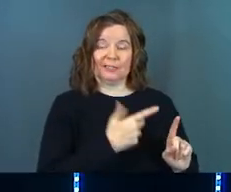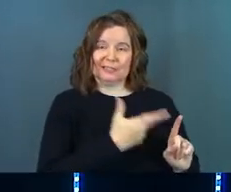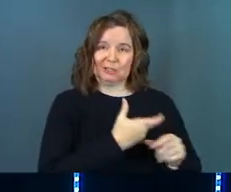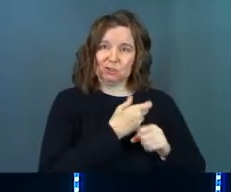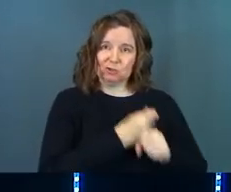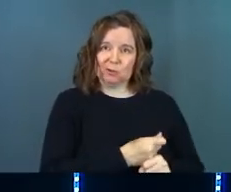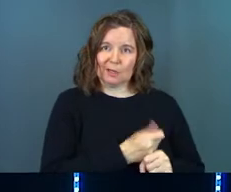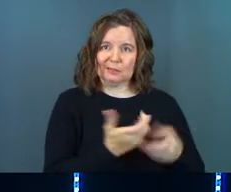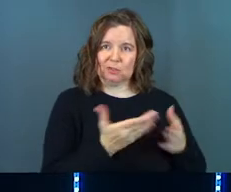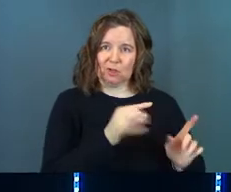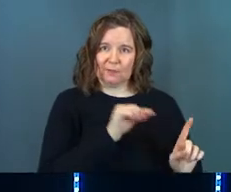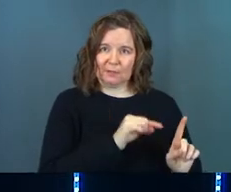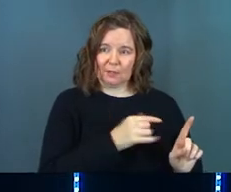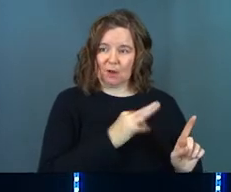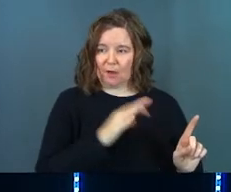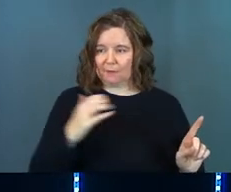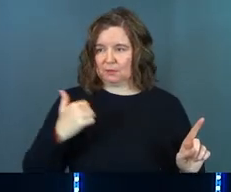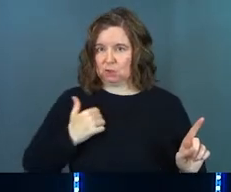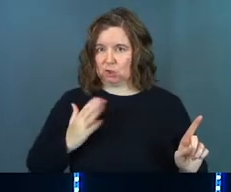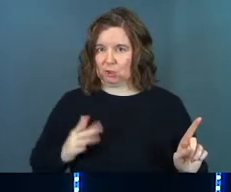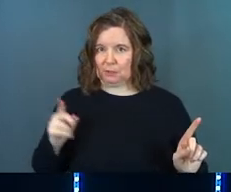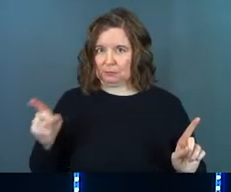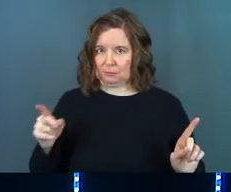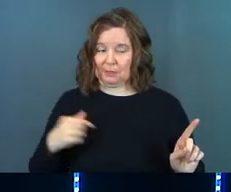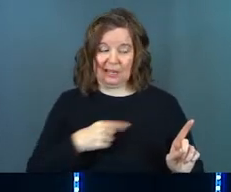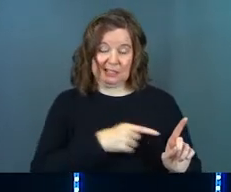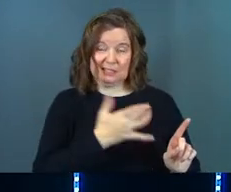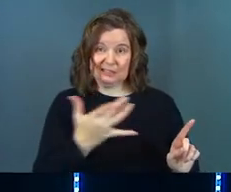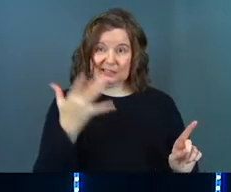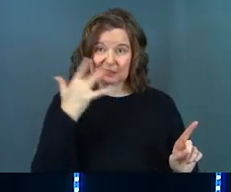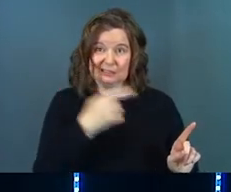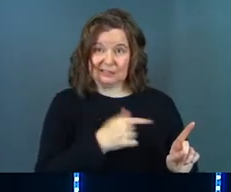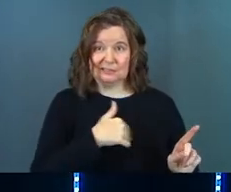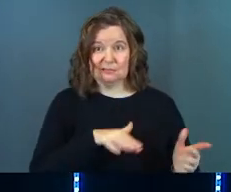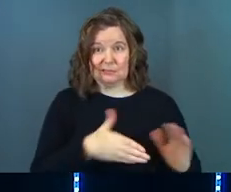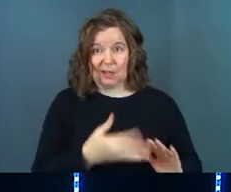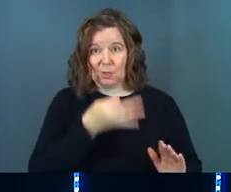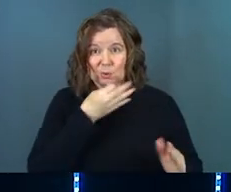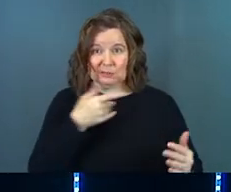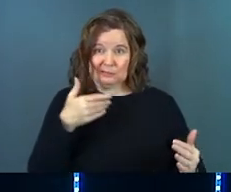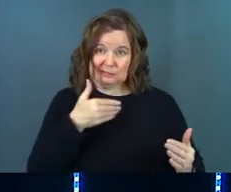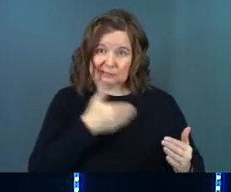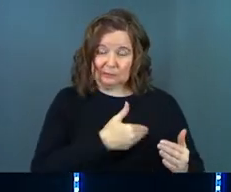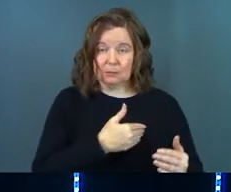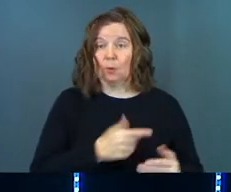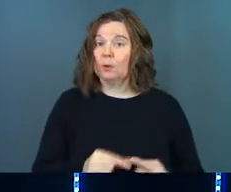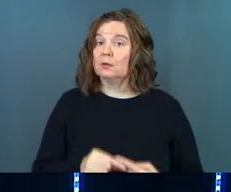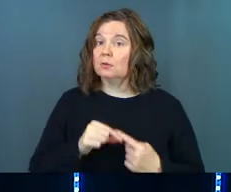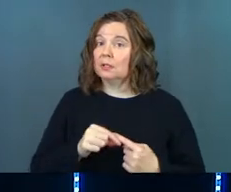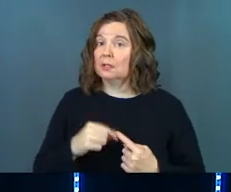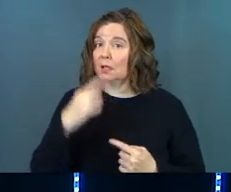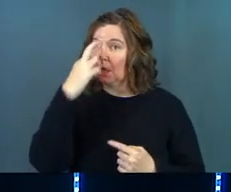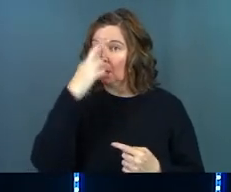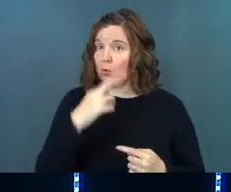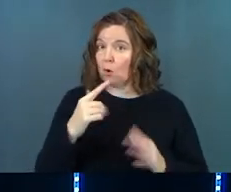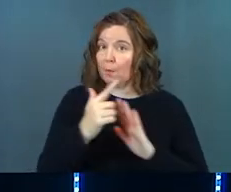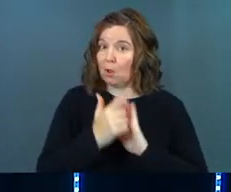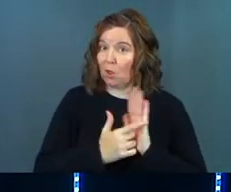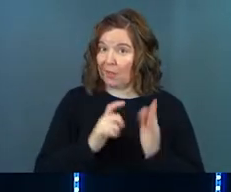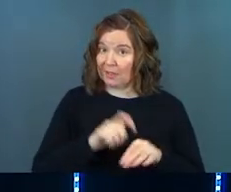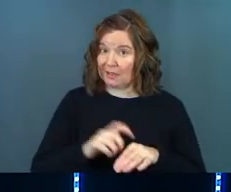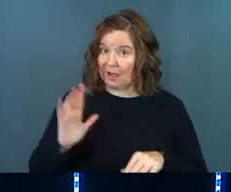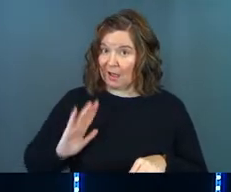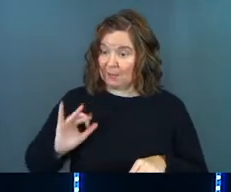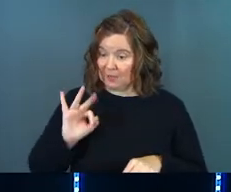trusted servant of the centurion. And he's sick and he's about to die. What's unique about this is that in Roman law at that